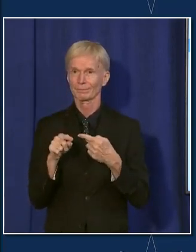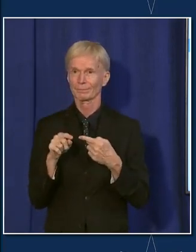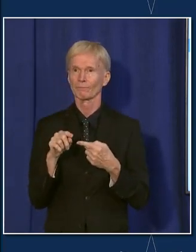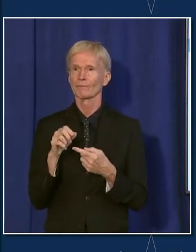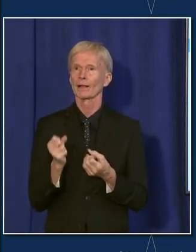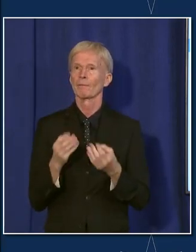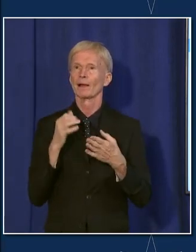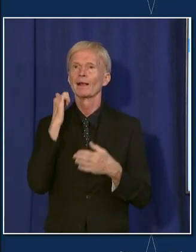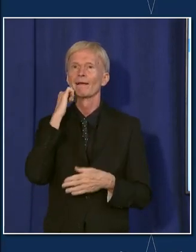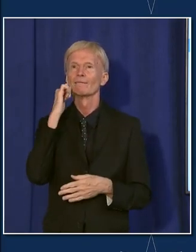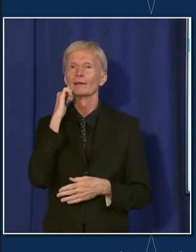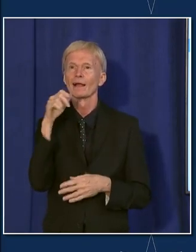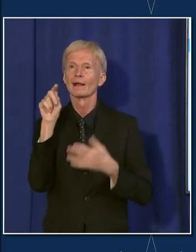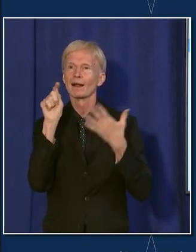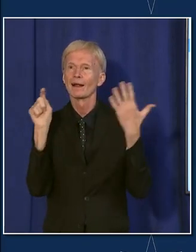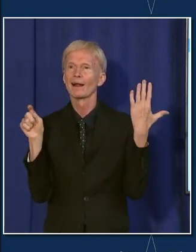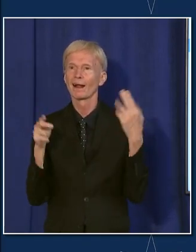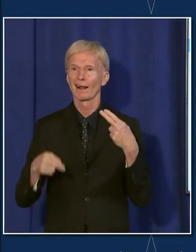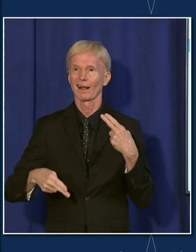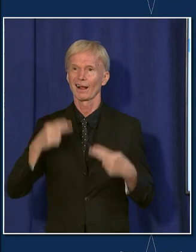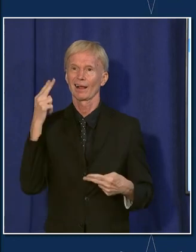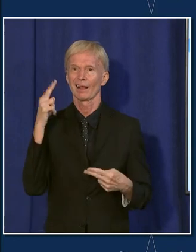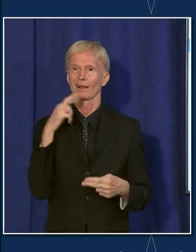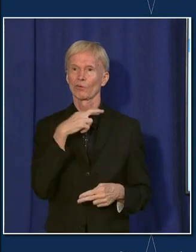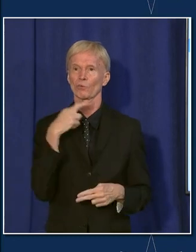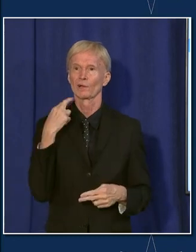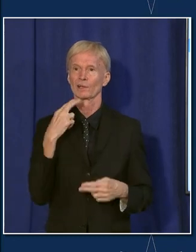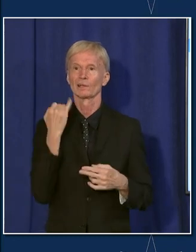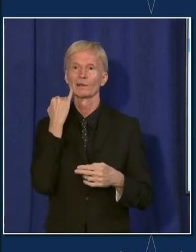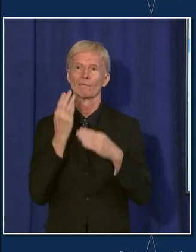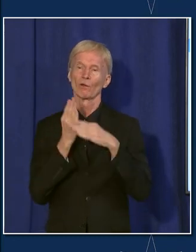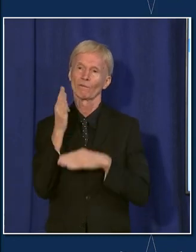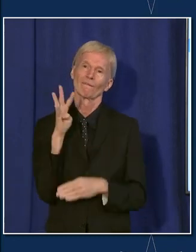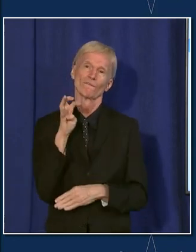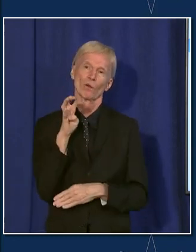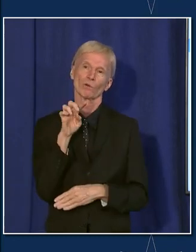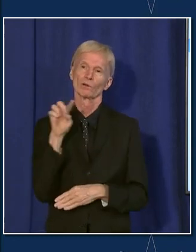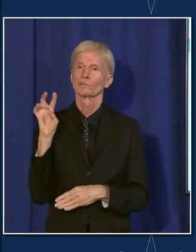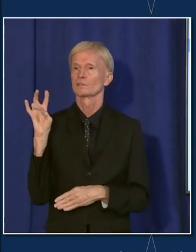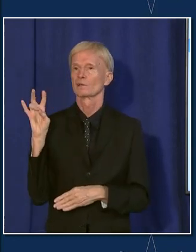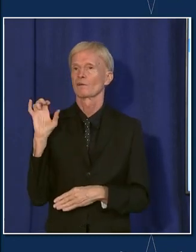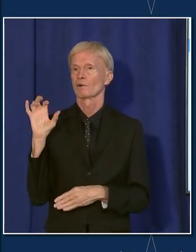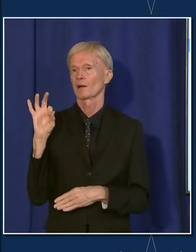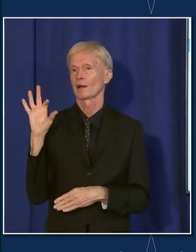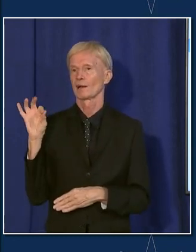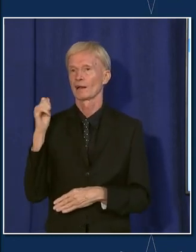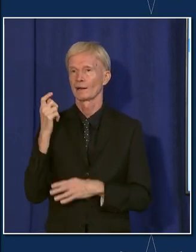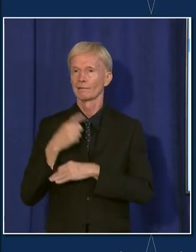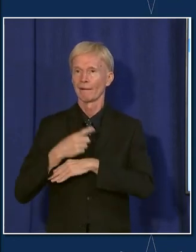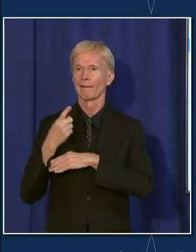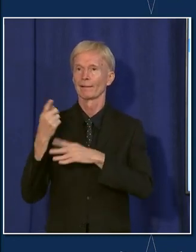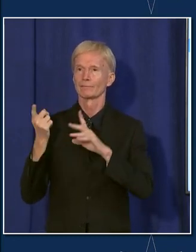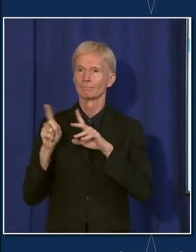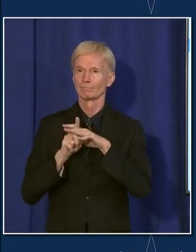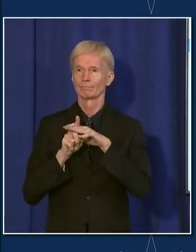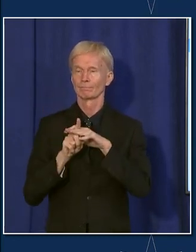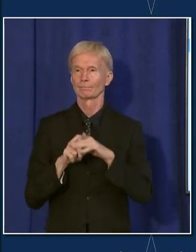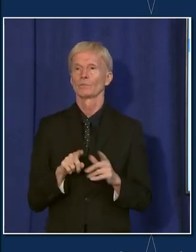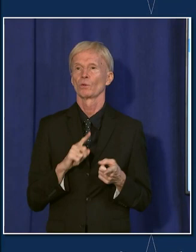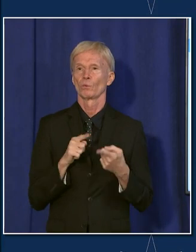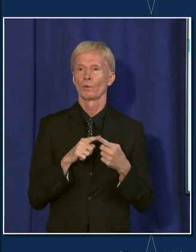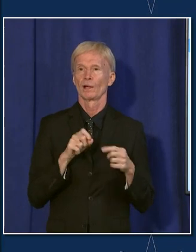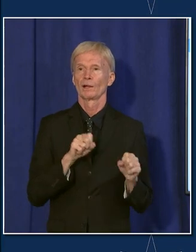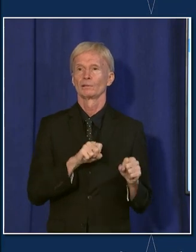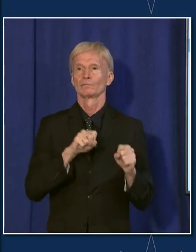cases per day, we moved into higher risk when we're between 400 and 799 cases per day. When we drop back to